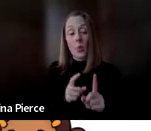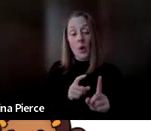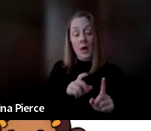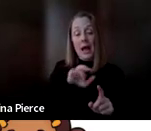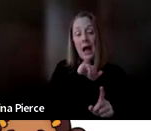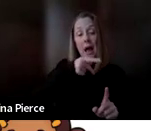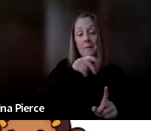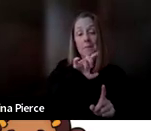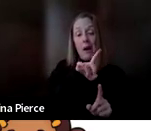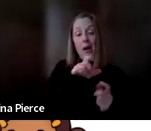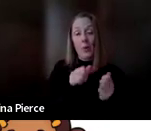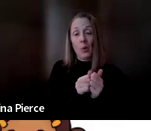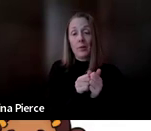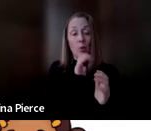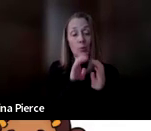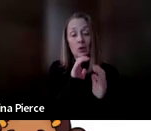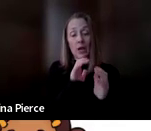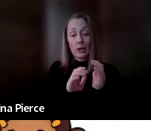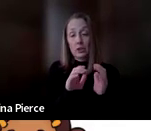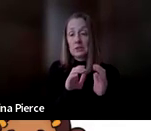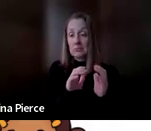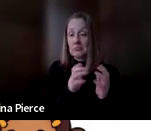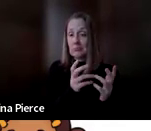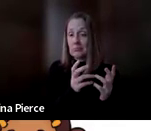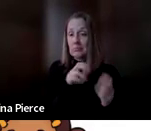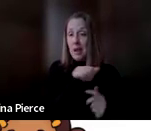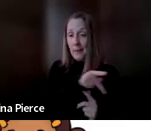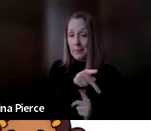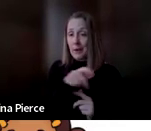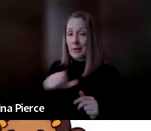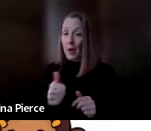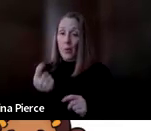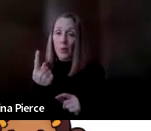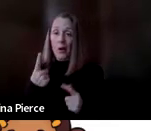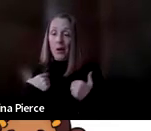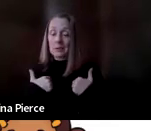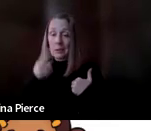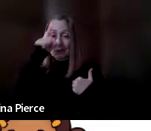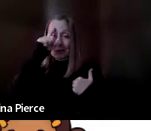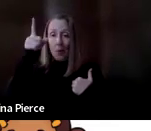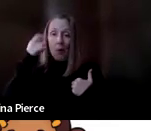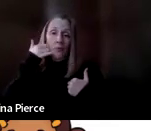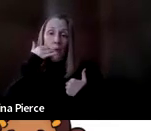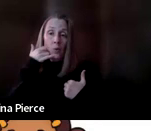app on it, and the other is holding up a smartphone with a communication app on it, and they look a little bit different. so sometimes